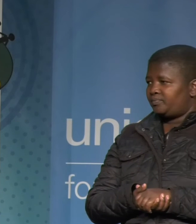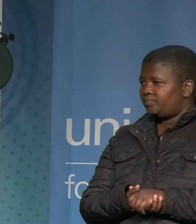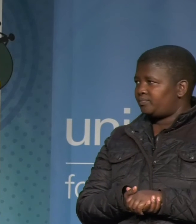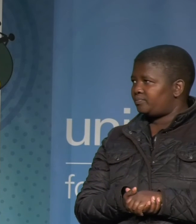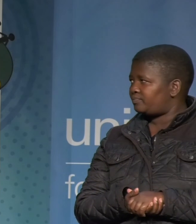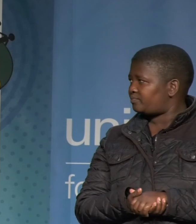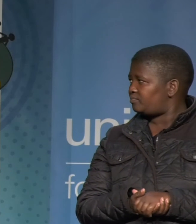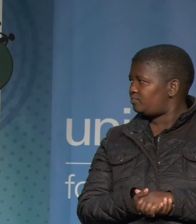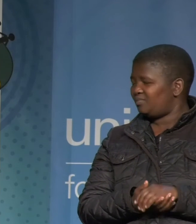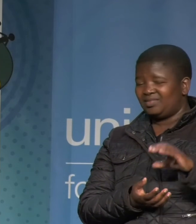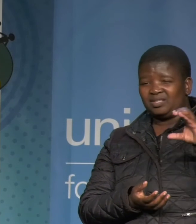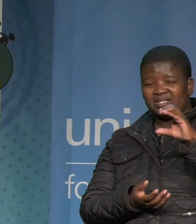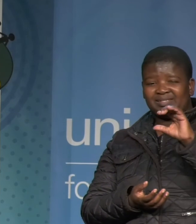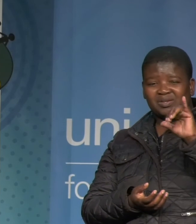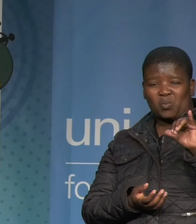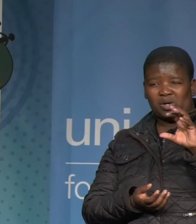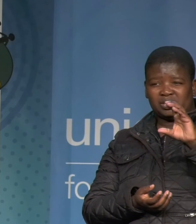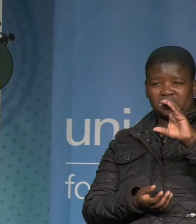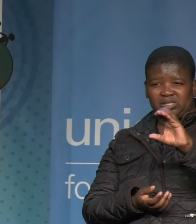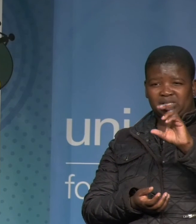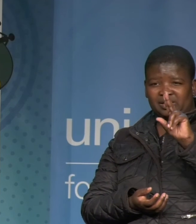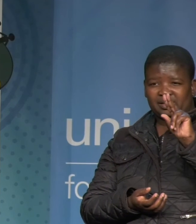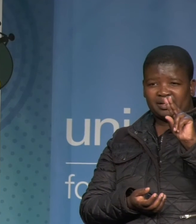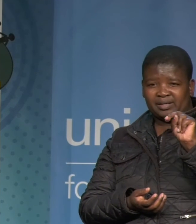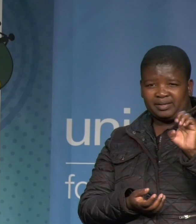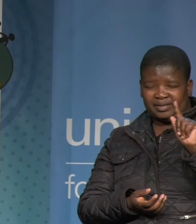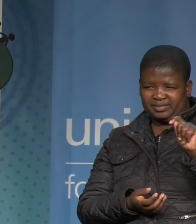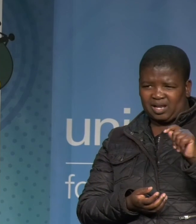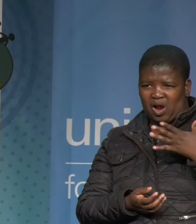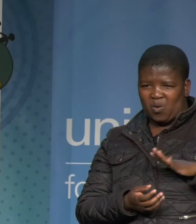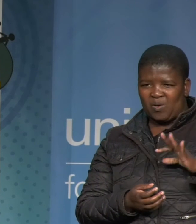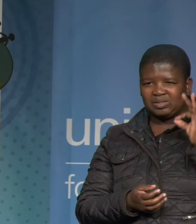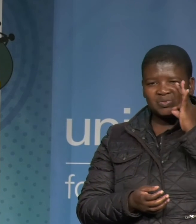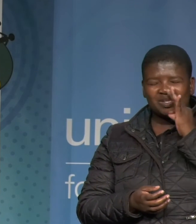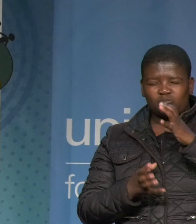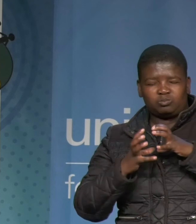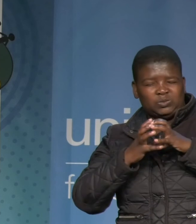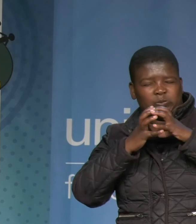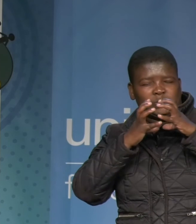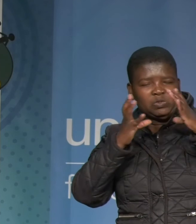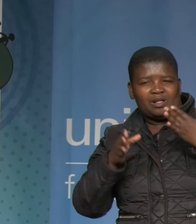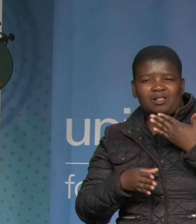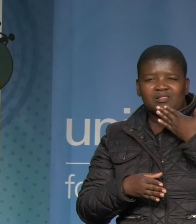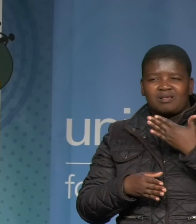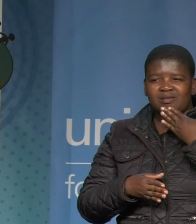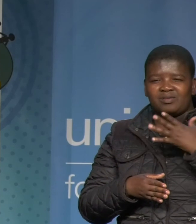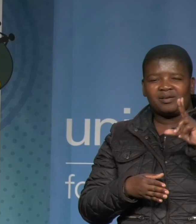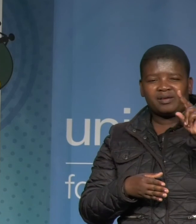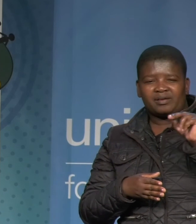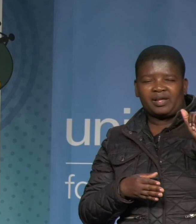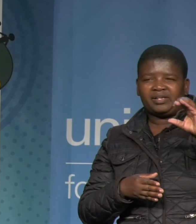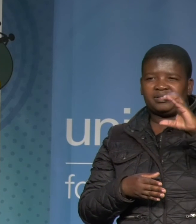I On behalf of CYCnet, would like to acknowledge and say a huge thank you to the NACCW,